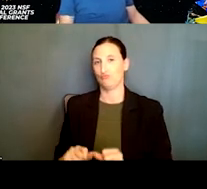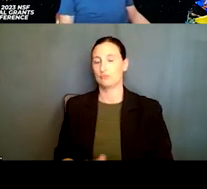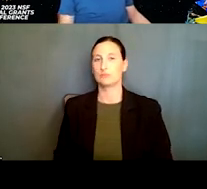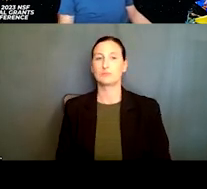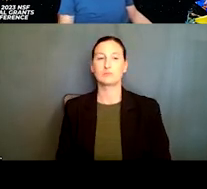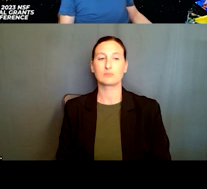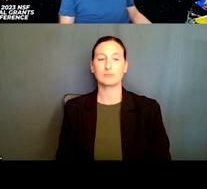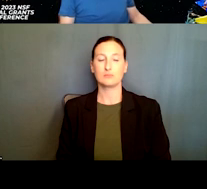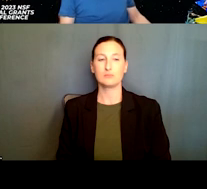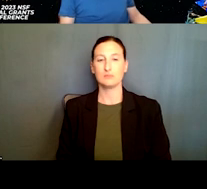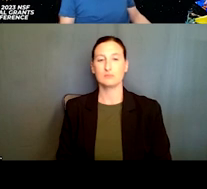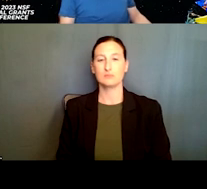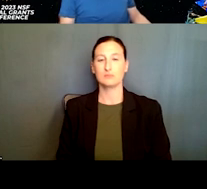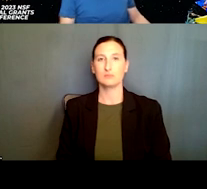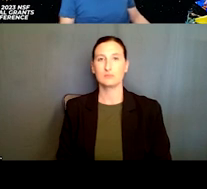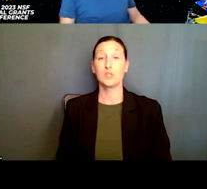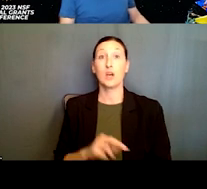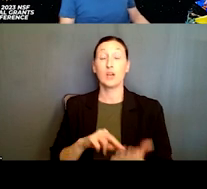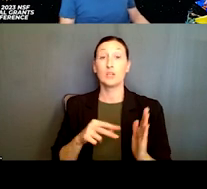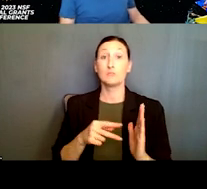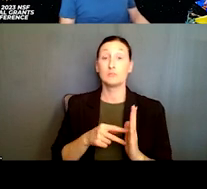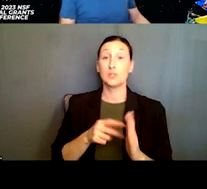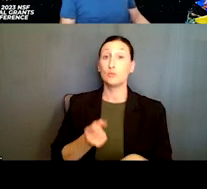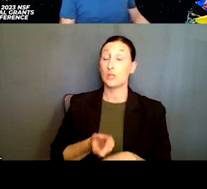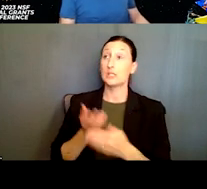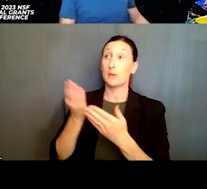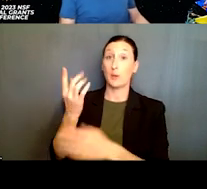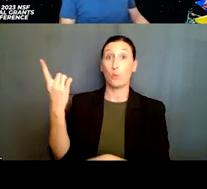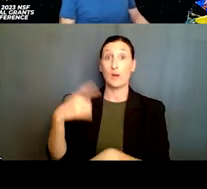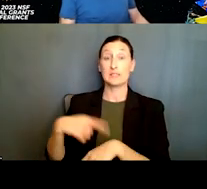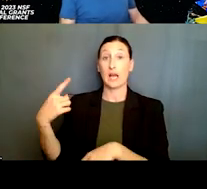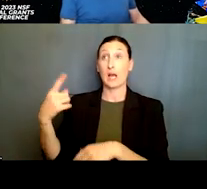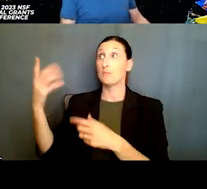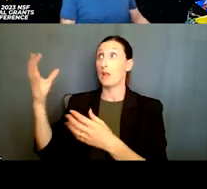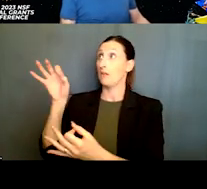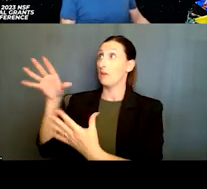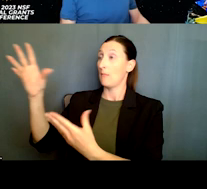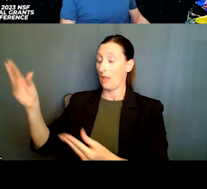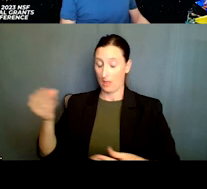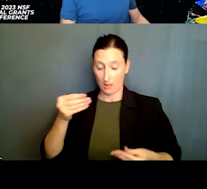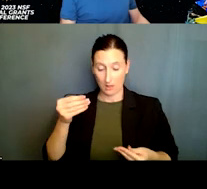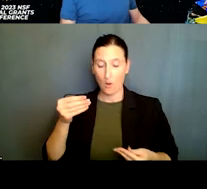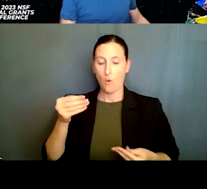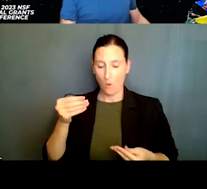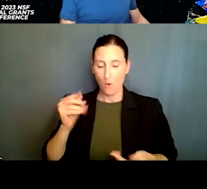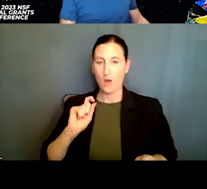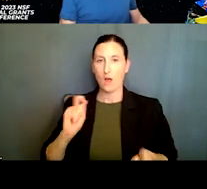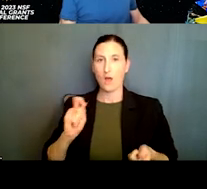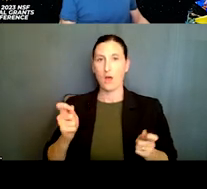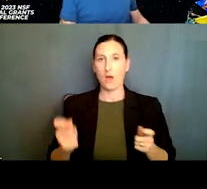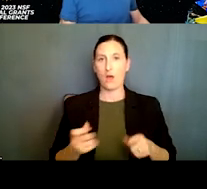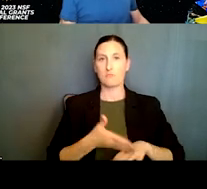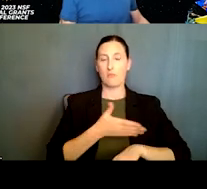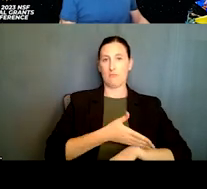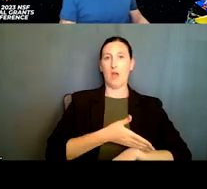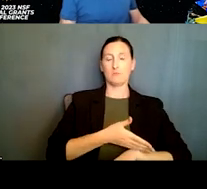that, um, you can submit once, get some feedback, uh, from the reviewers. Maybe if, if the, uh, proposal was not, um, uh,